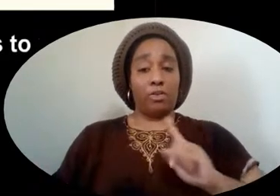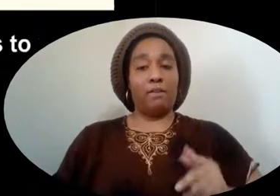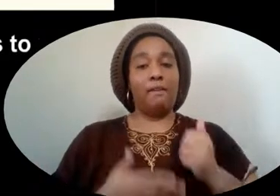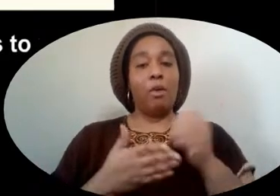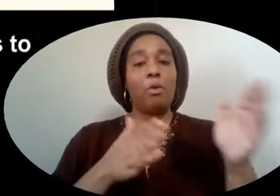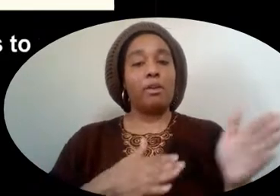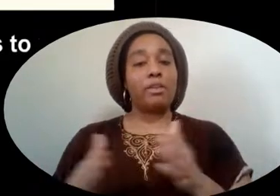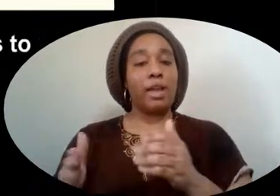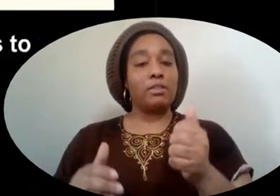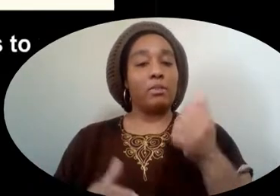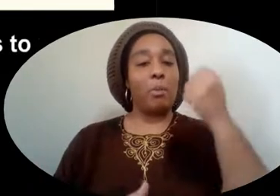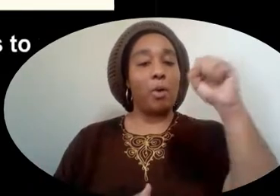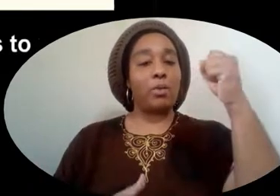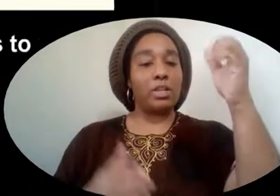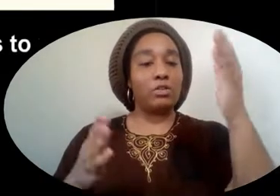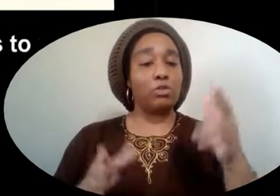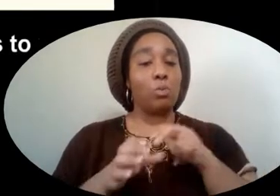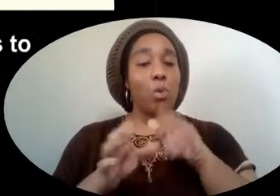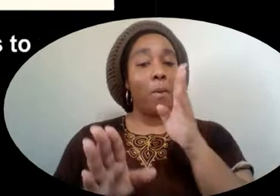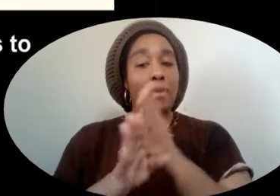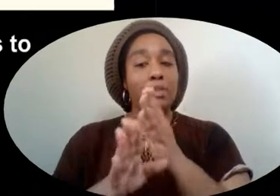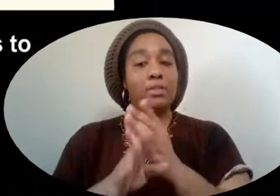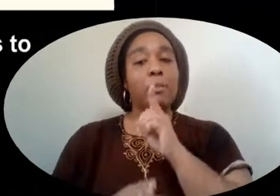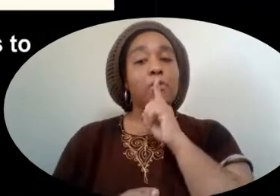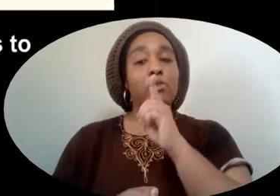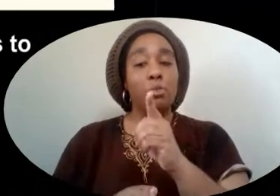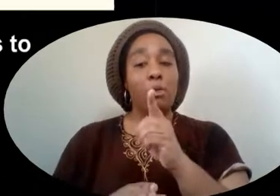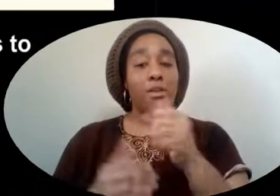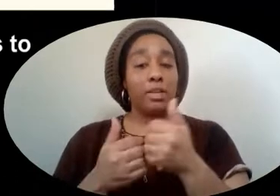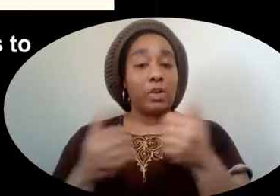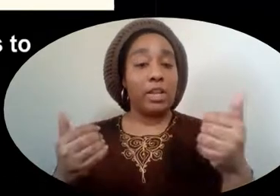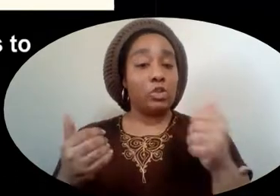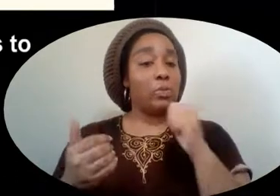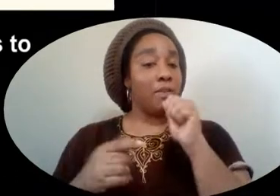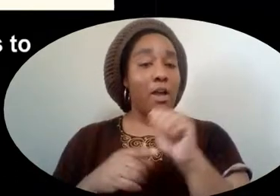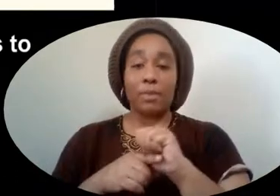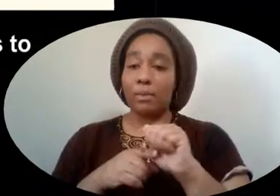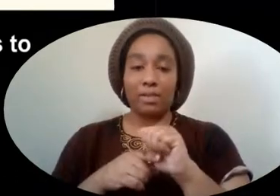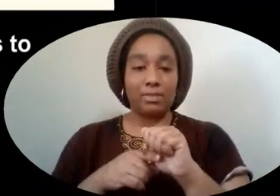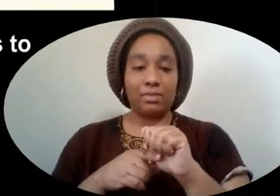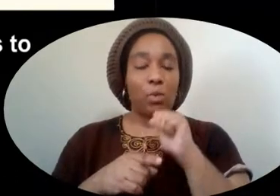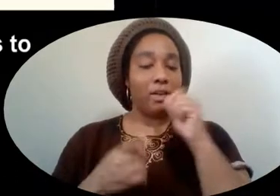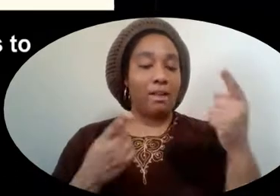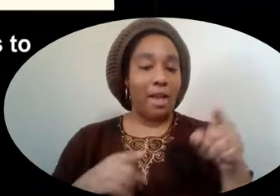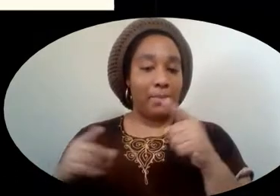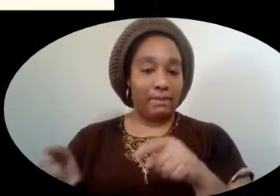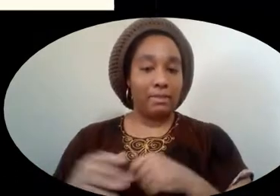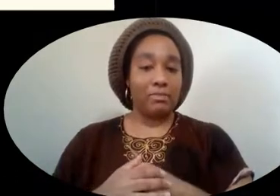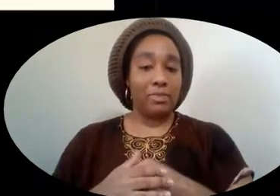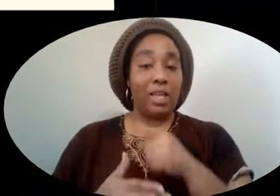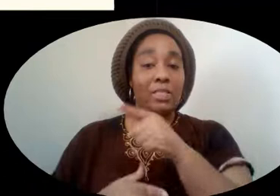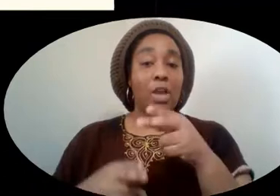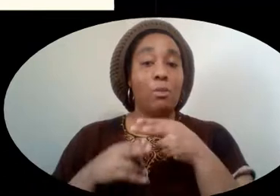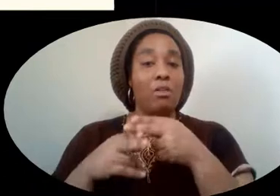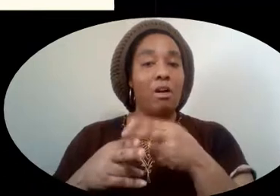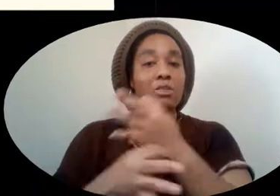organize protestors who rode buses to make sure segregation was not being practiced. They were